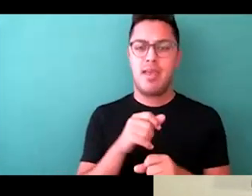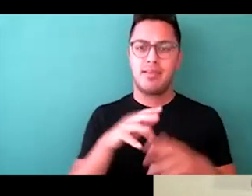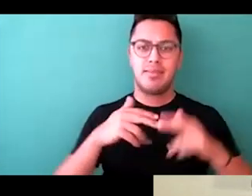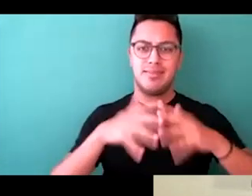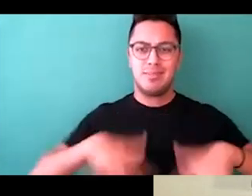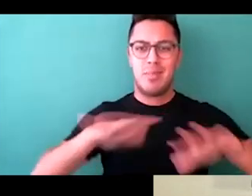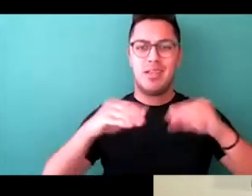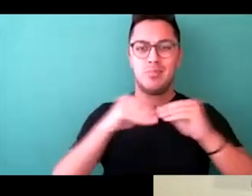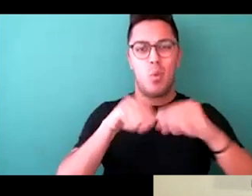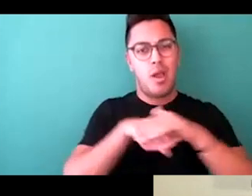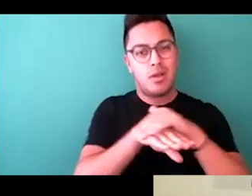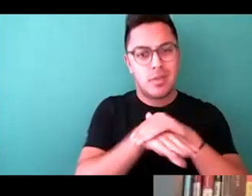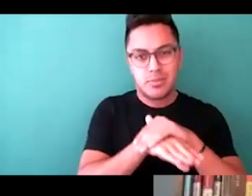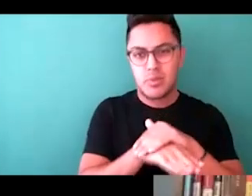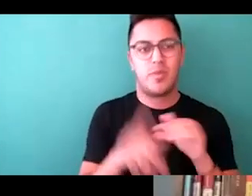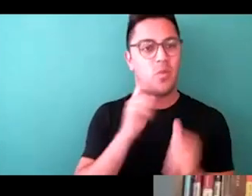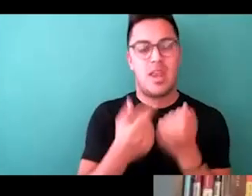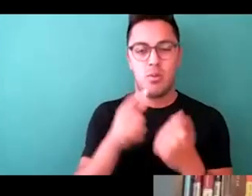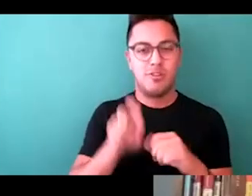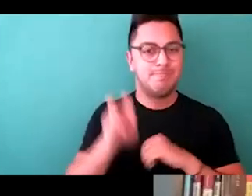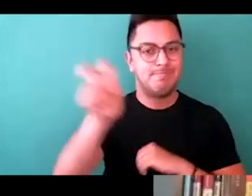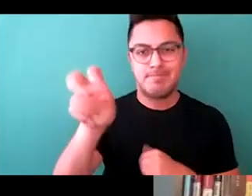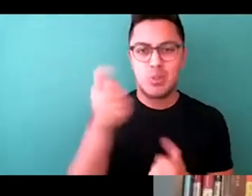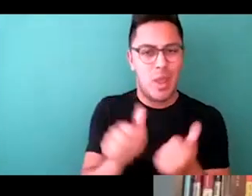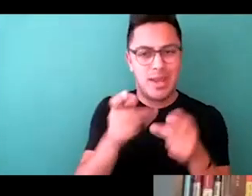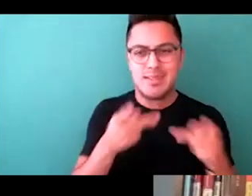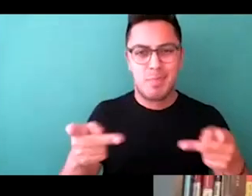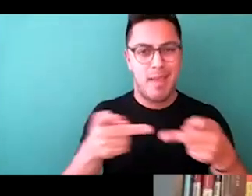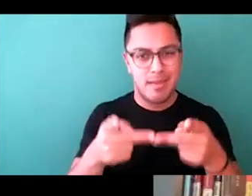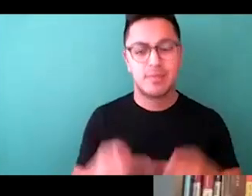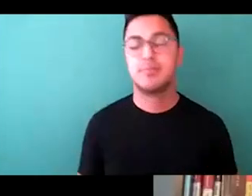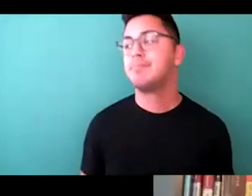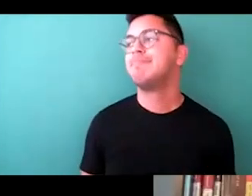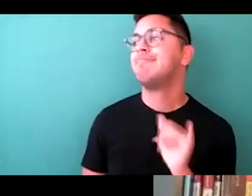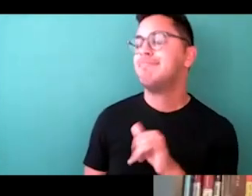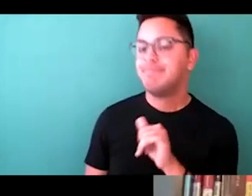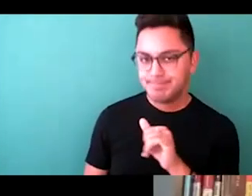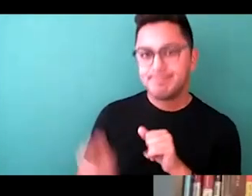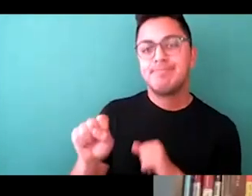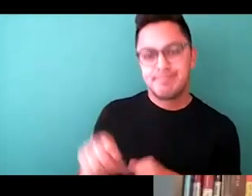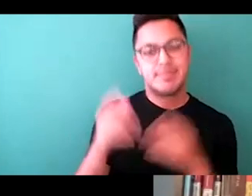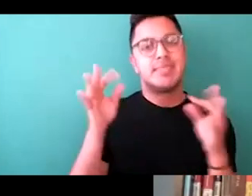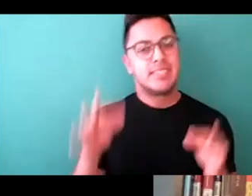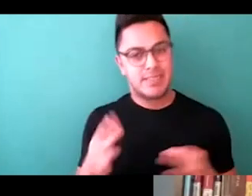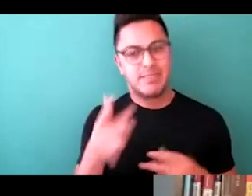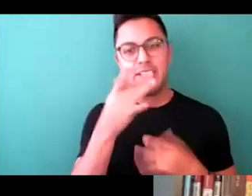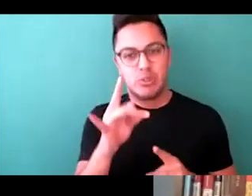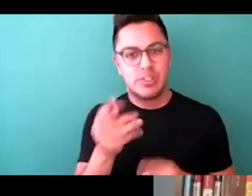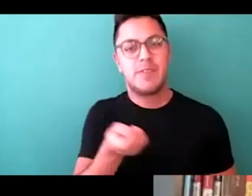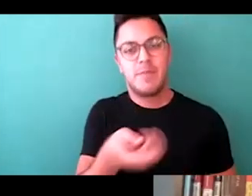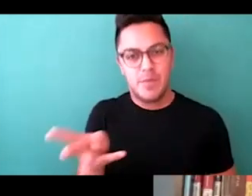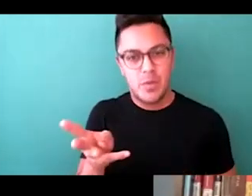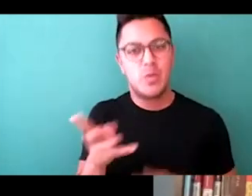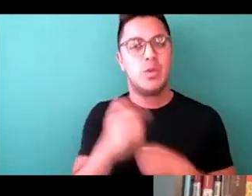to get to any space? Absolutely. That was definitely an interesting few years that we were over at Cipriani's,